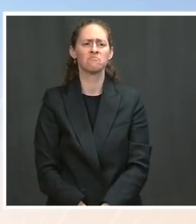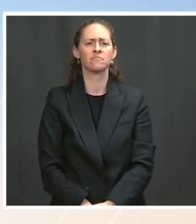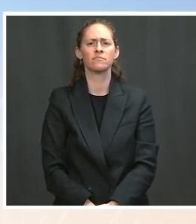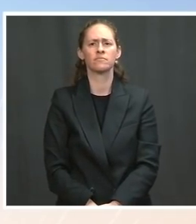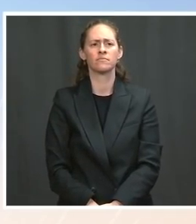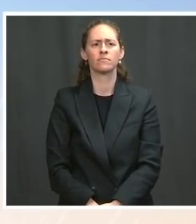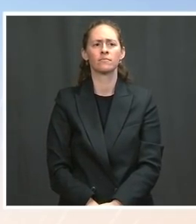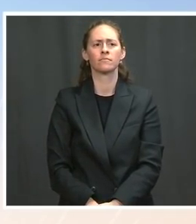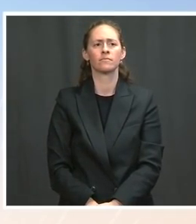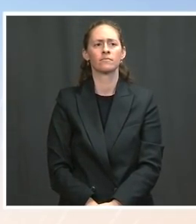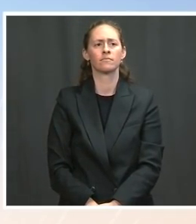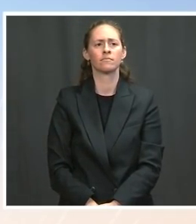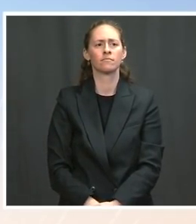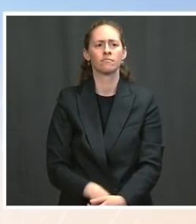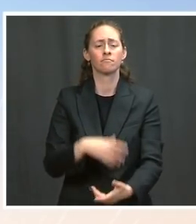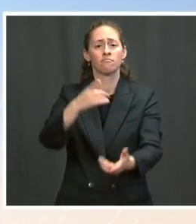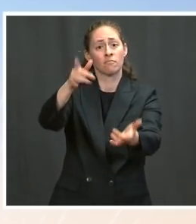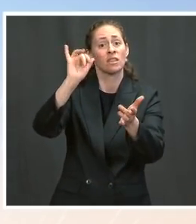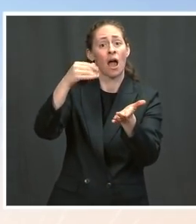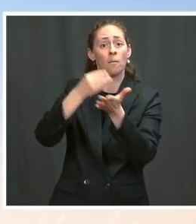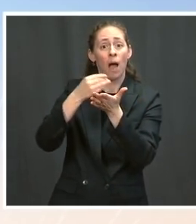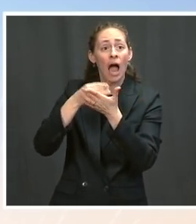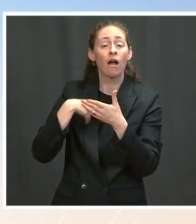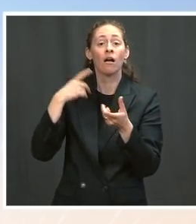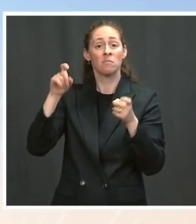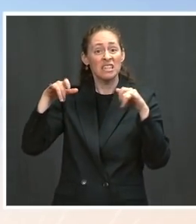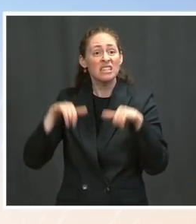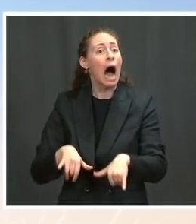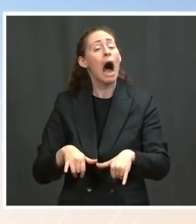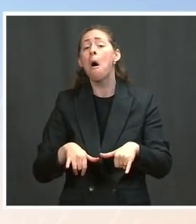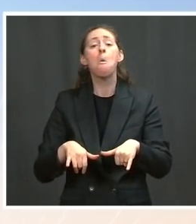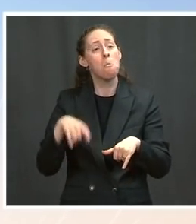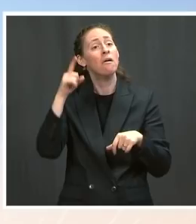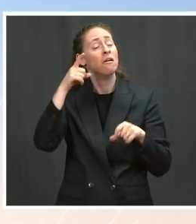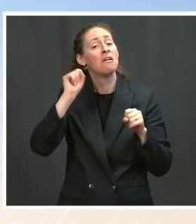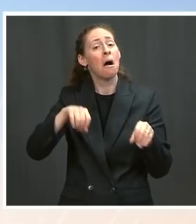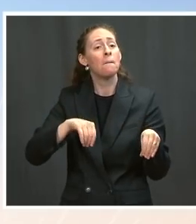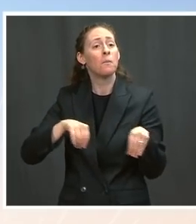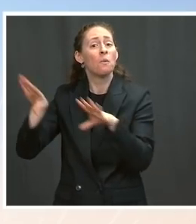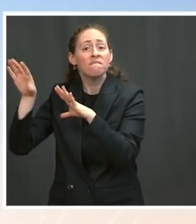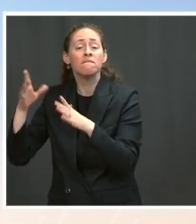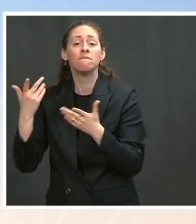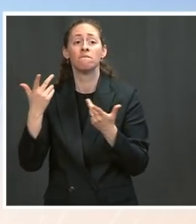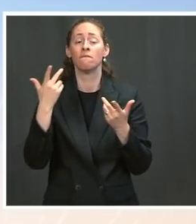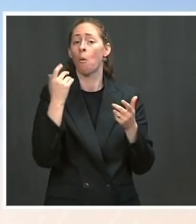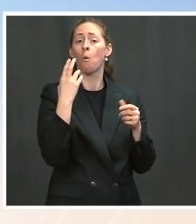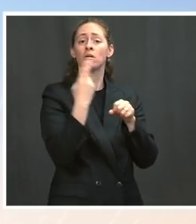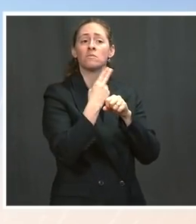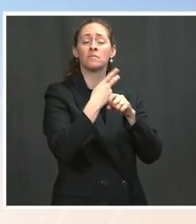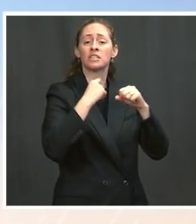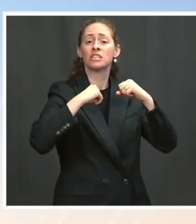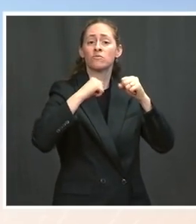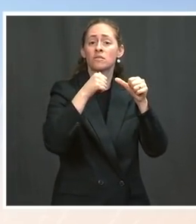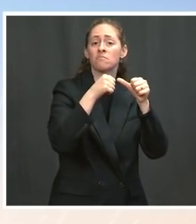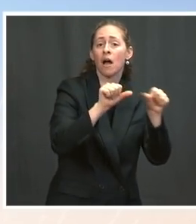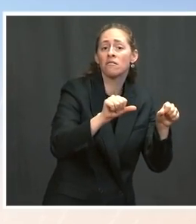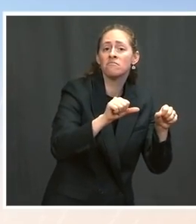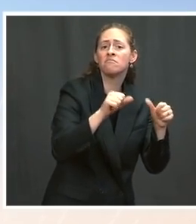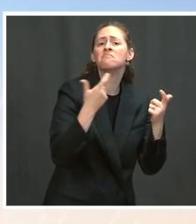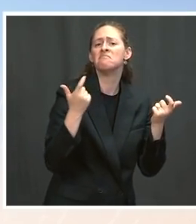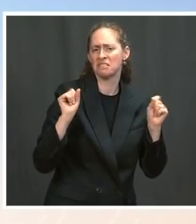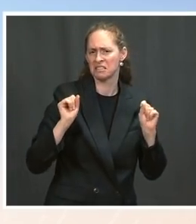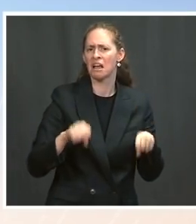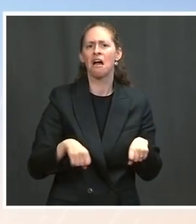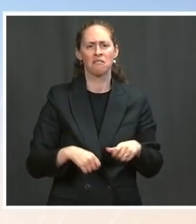moving-related expenses, security deposits, and other costs if a family is displaced. While the economy continues